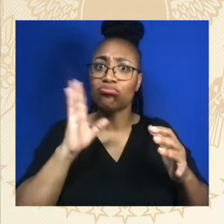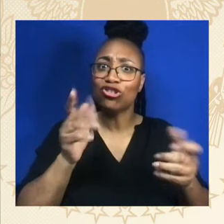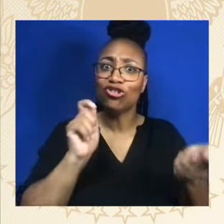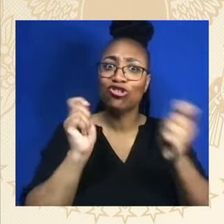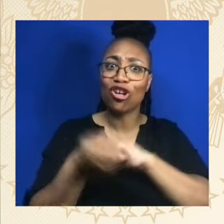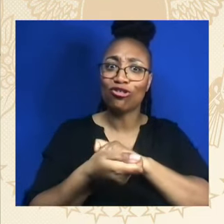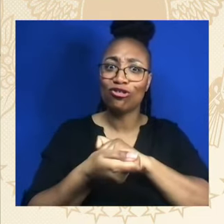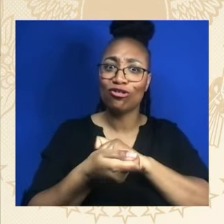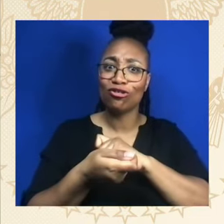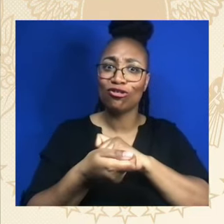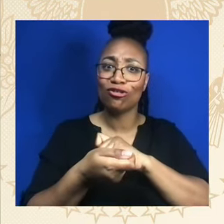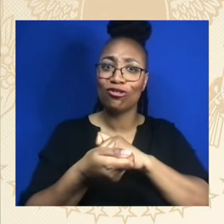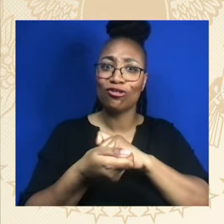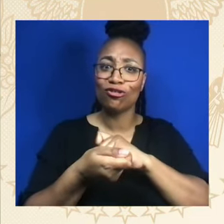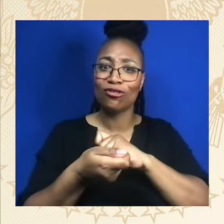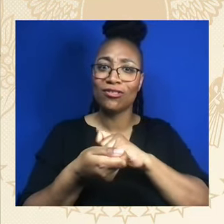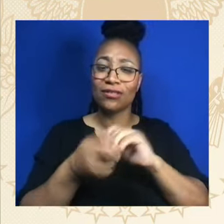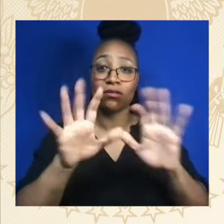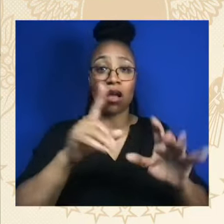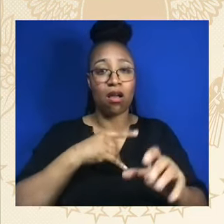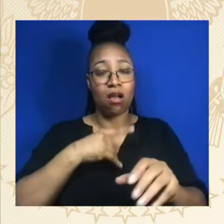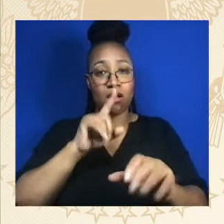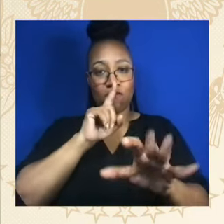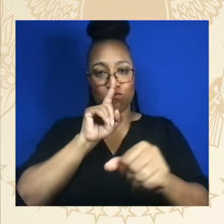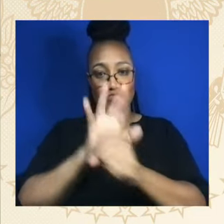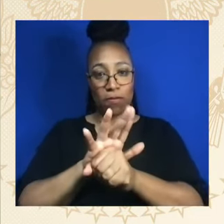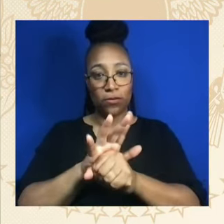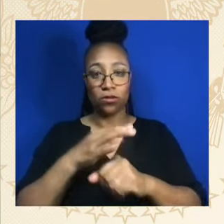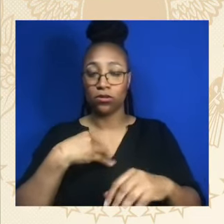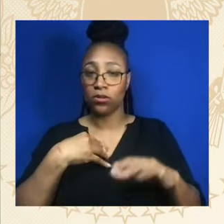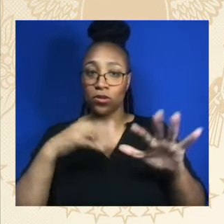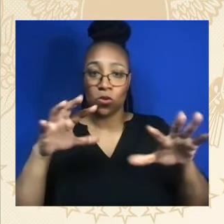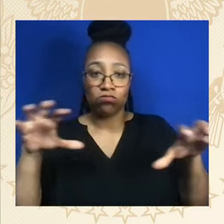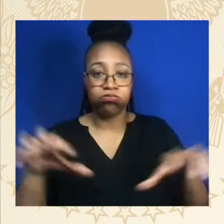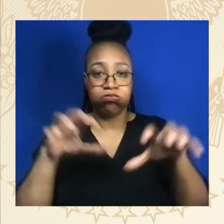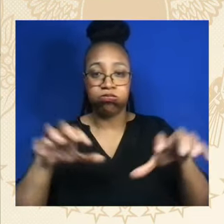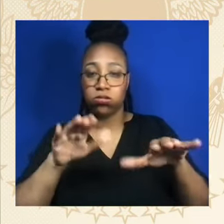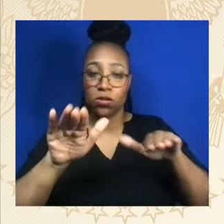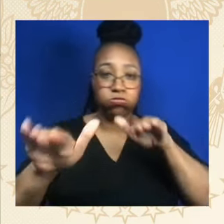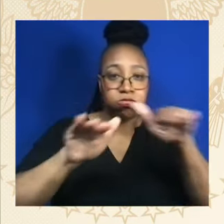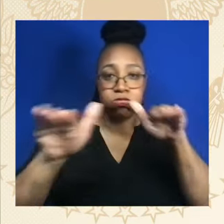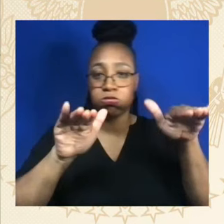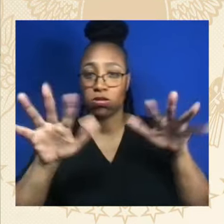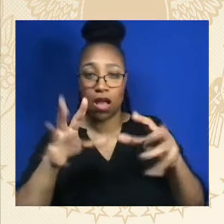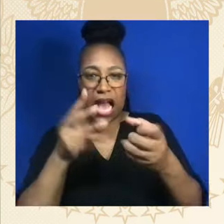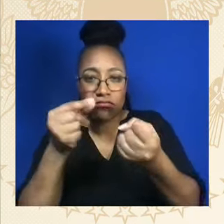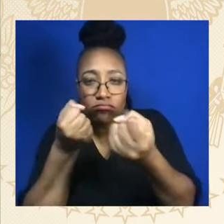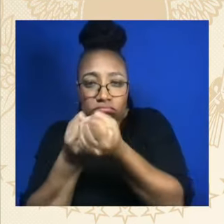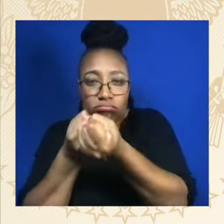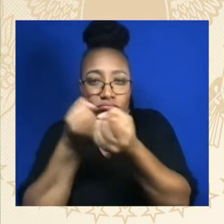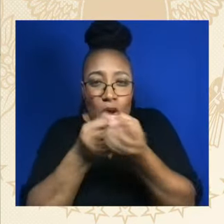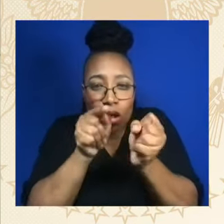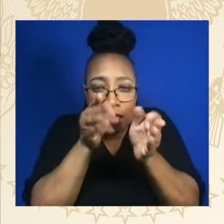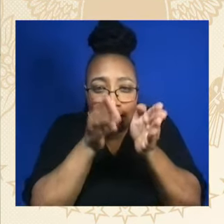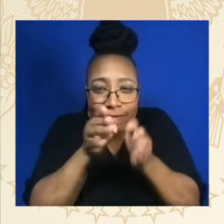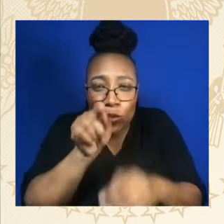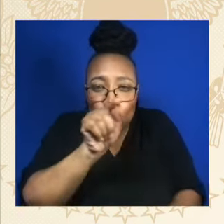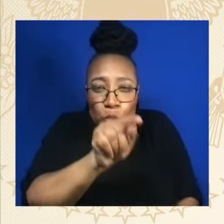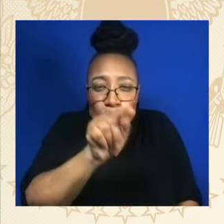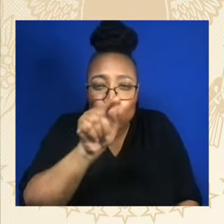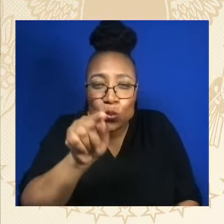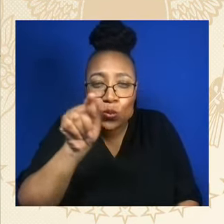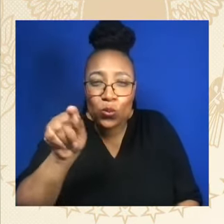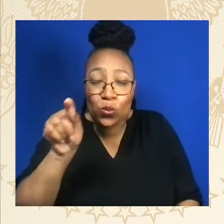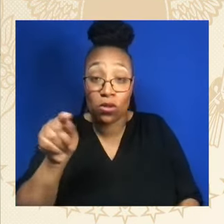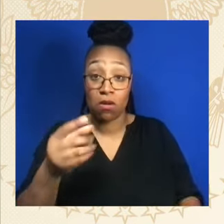I have your back. And this is so much more we can do. Folks, we have to stand together to protect women's right to choose. We have